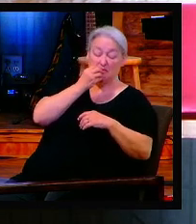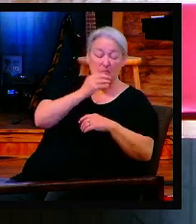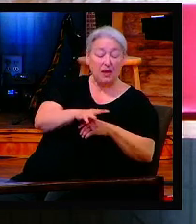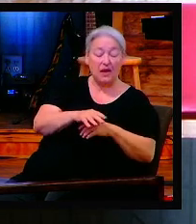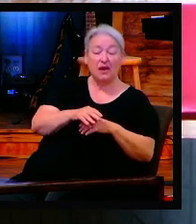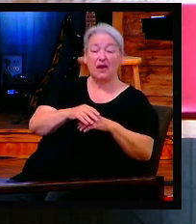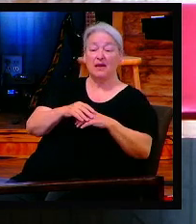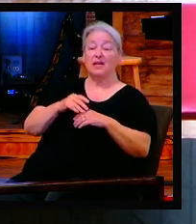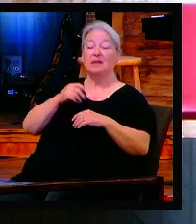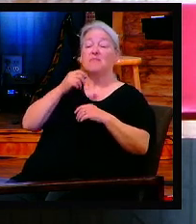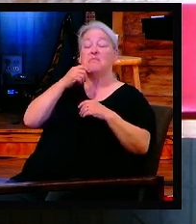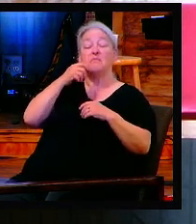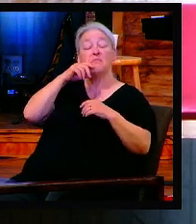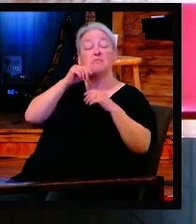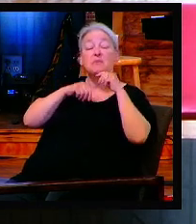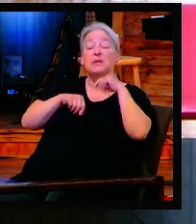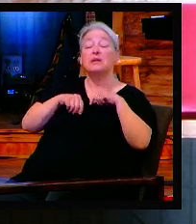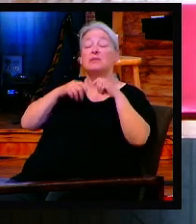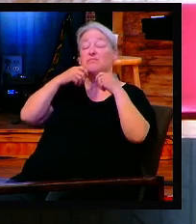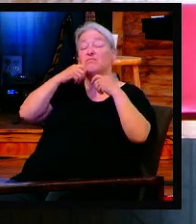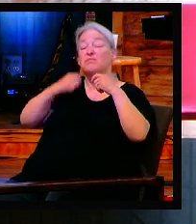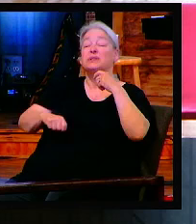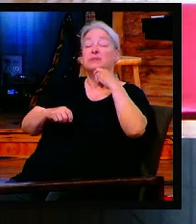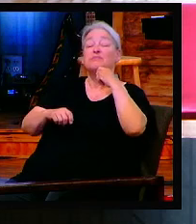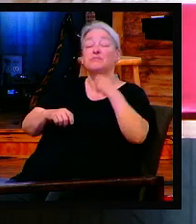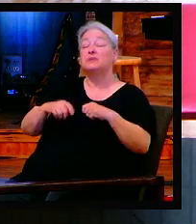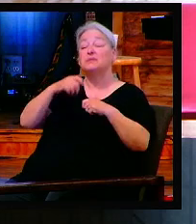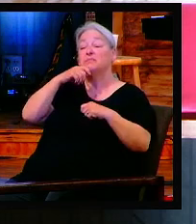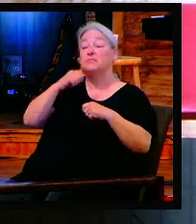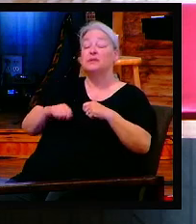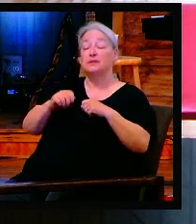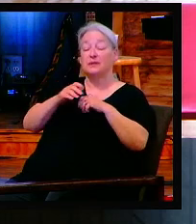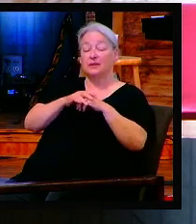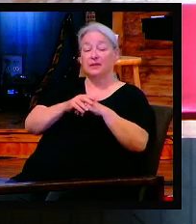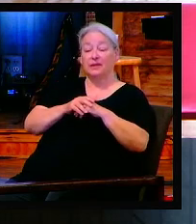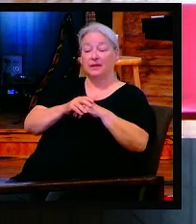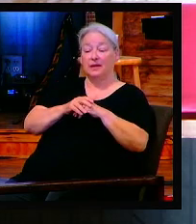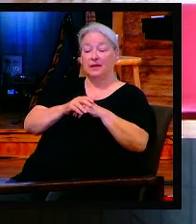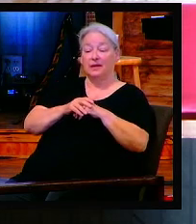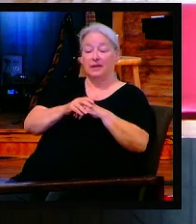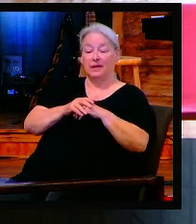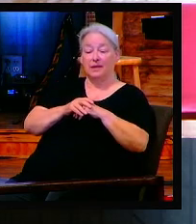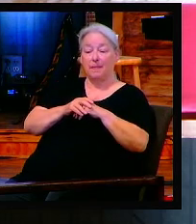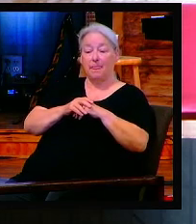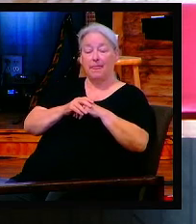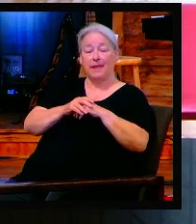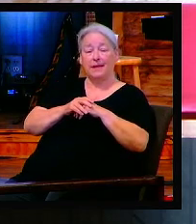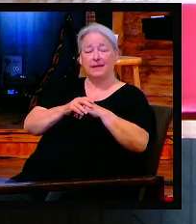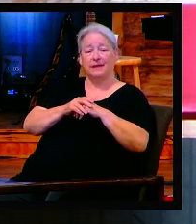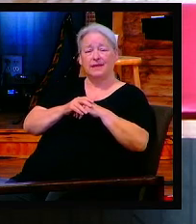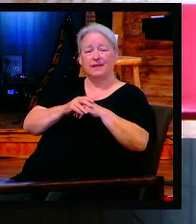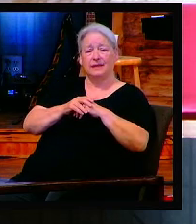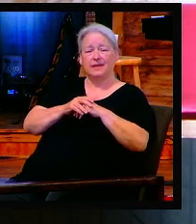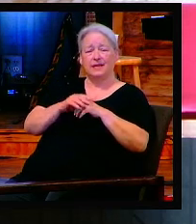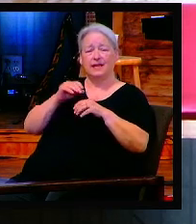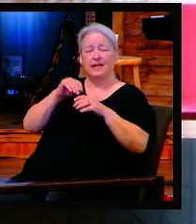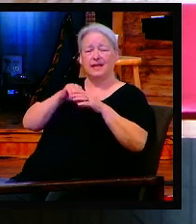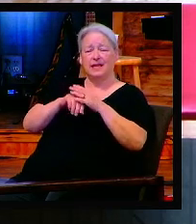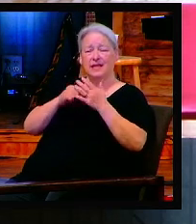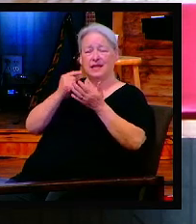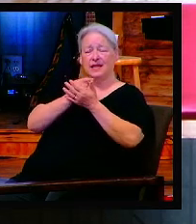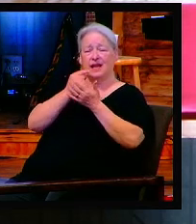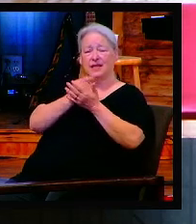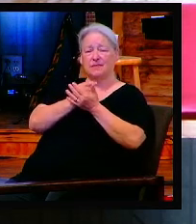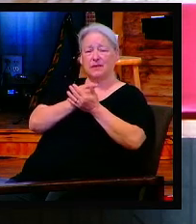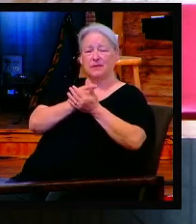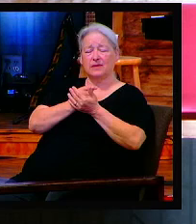time I read this, when I was serious about Jesus, I got afraid for the man that has spoken about in the gospels. It says that, and it doesn't say the man's name,